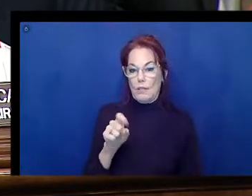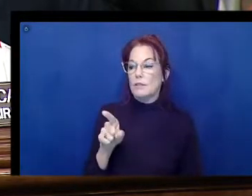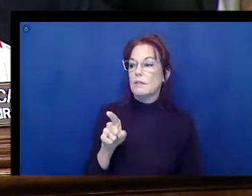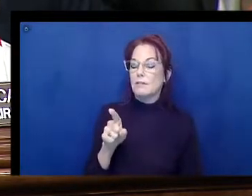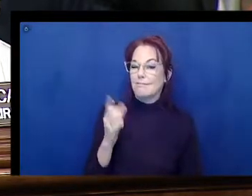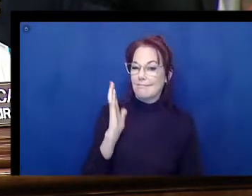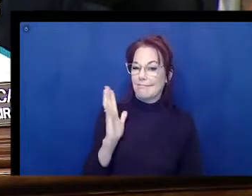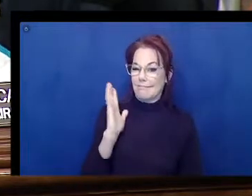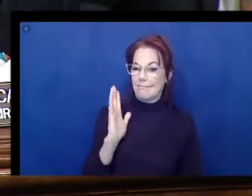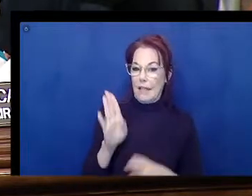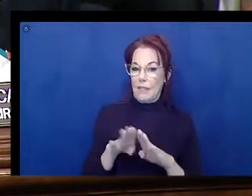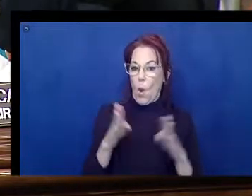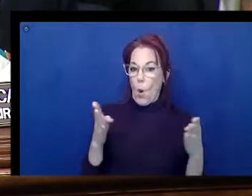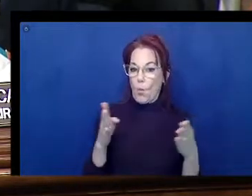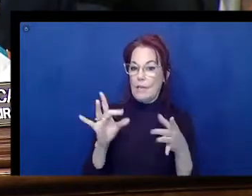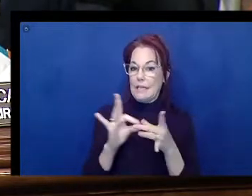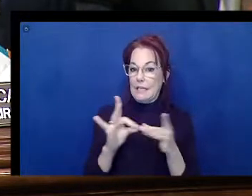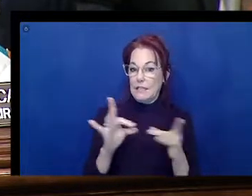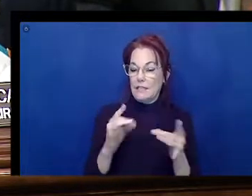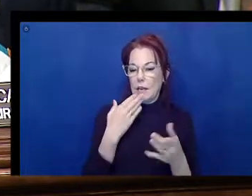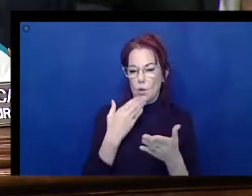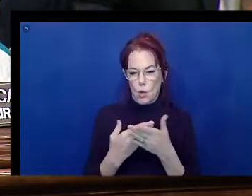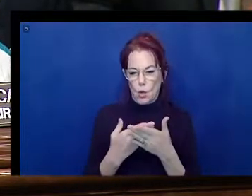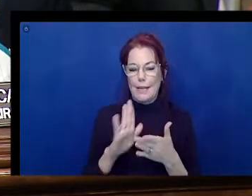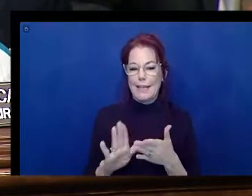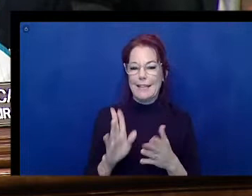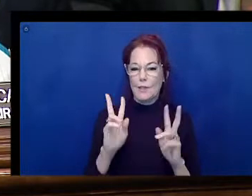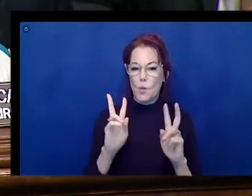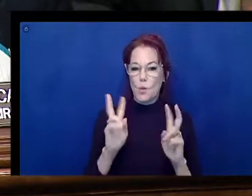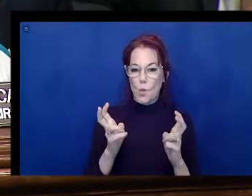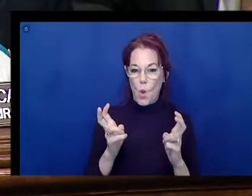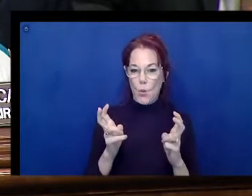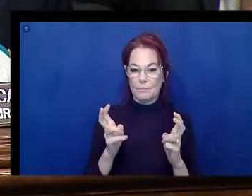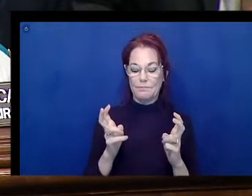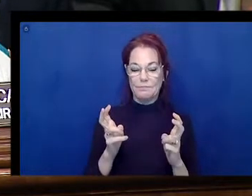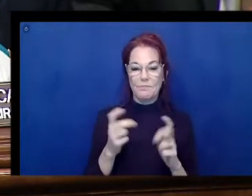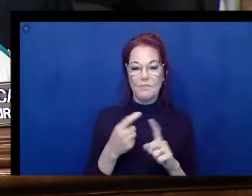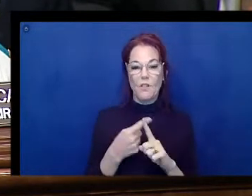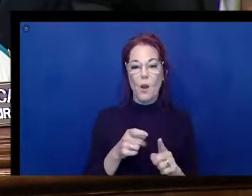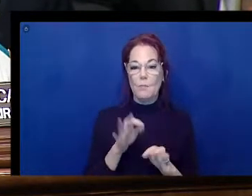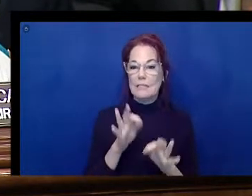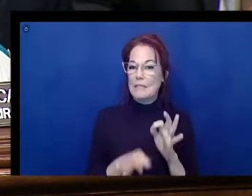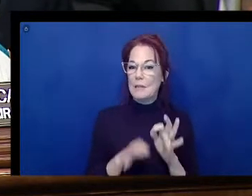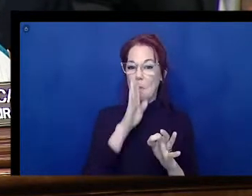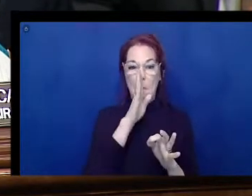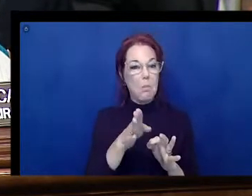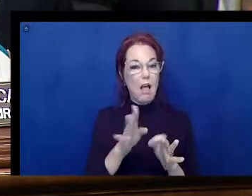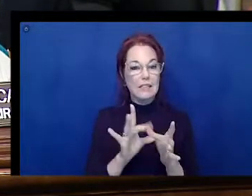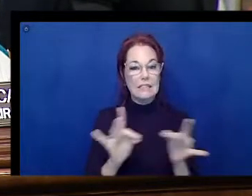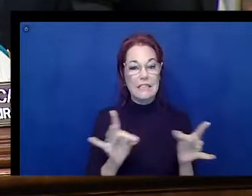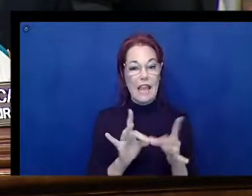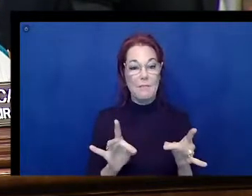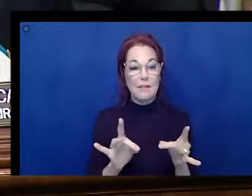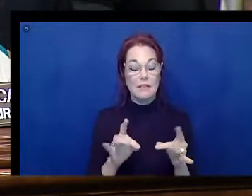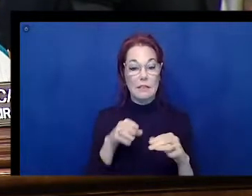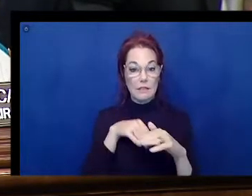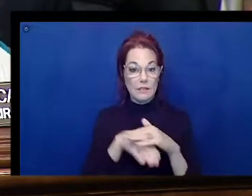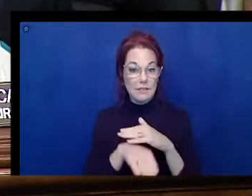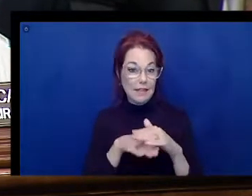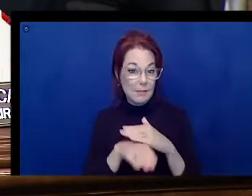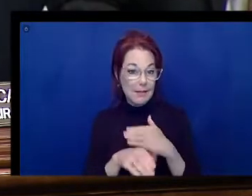I'm quoting from his very simple, blunt statement. He said, accessibility isn't that difficult.